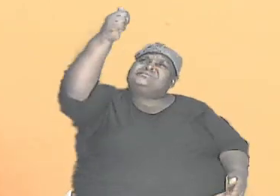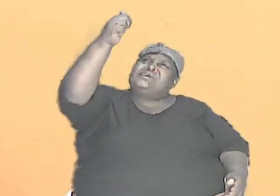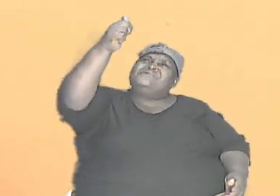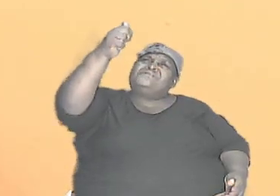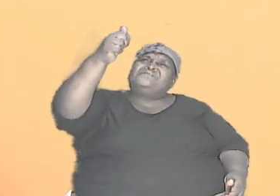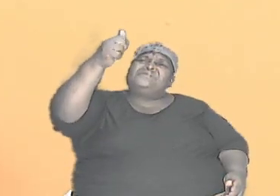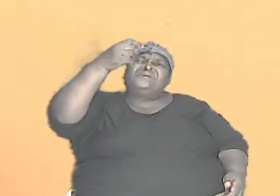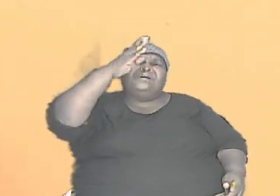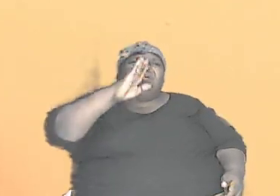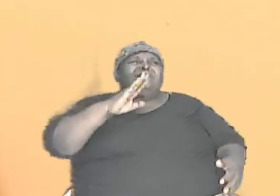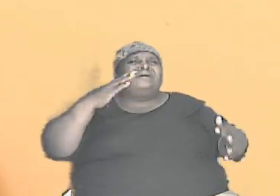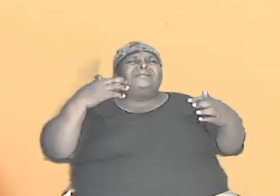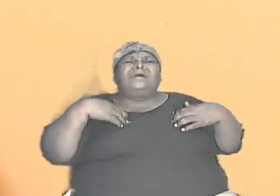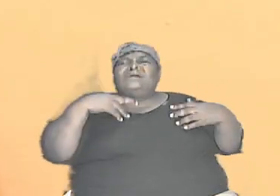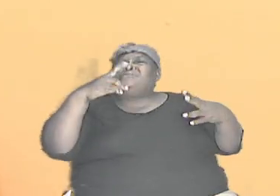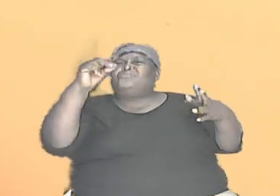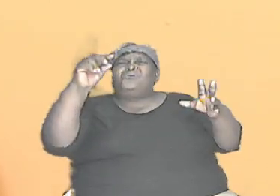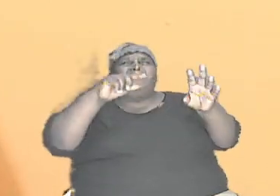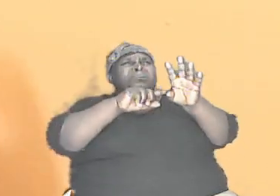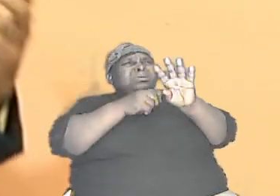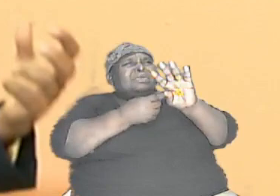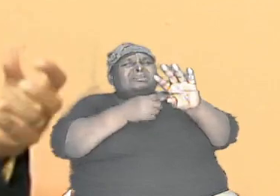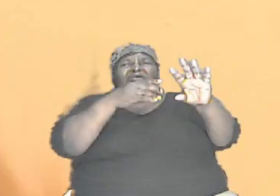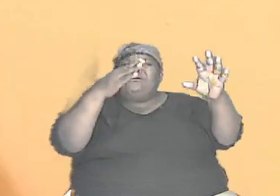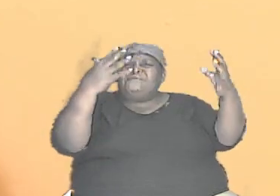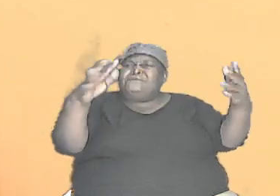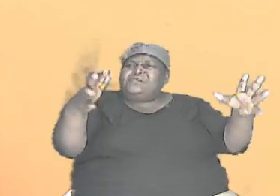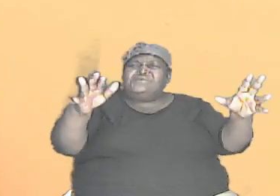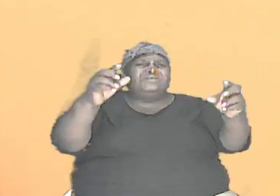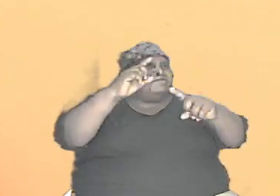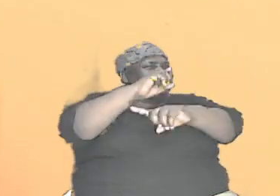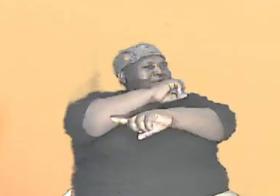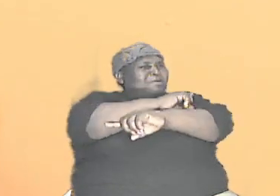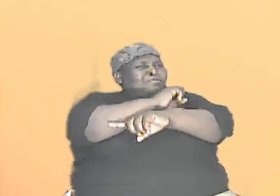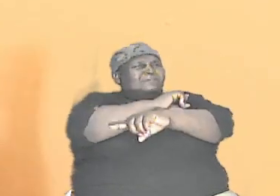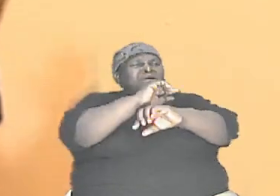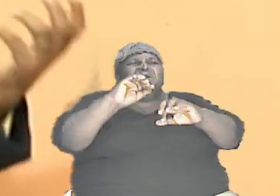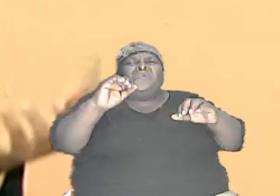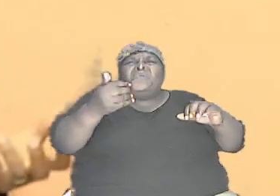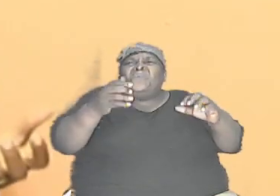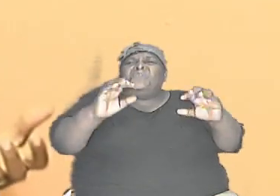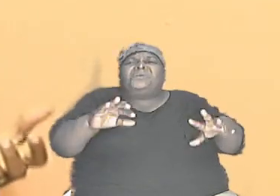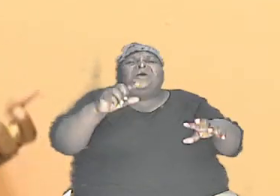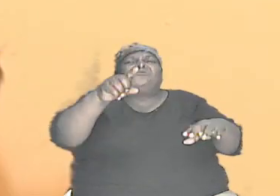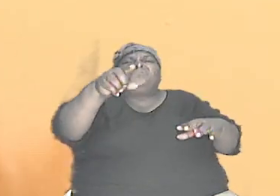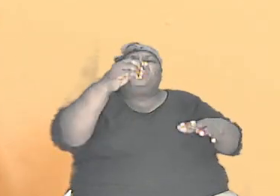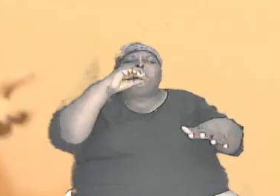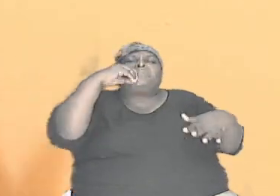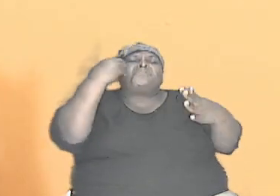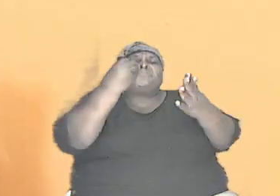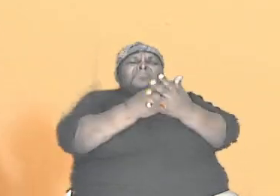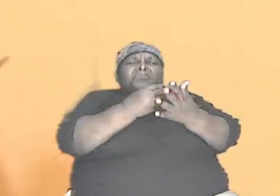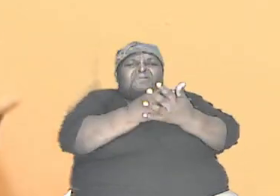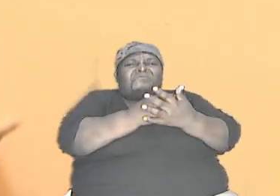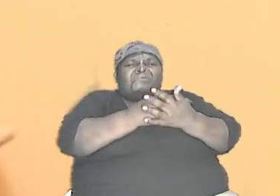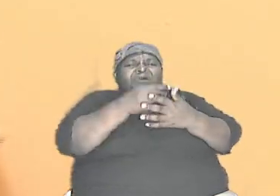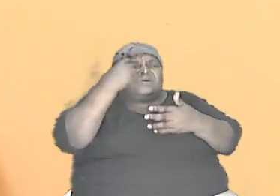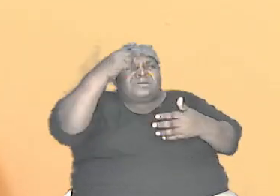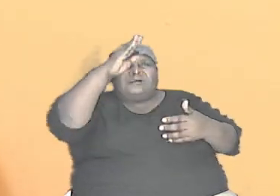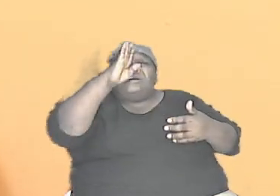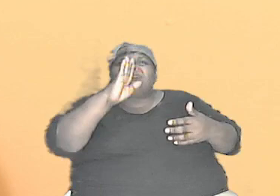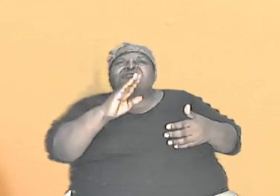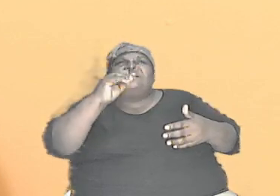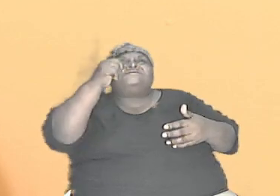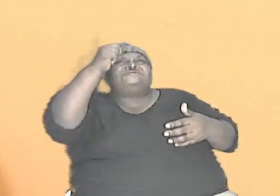has no end of days how can you prove that he doesn't exist it cannot be proven because he exists